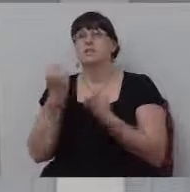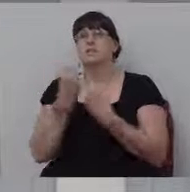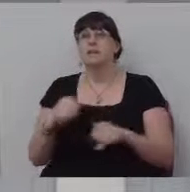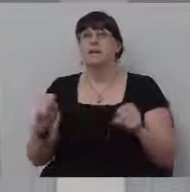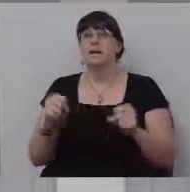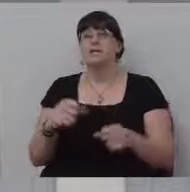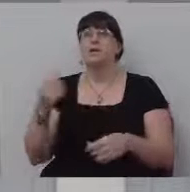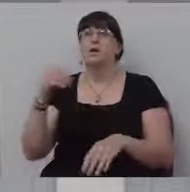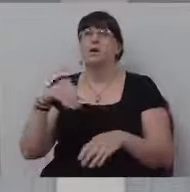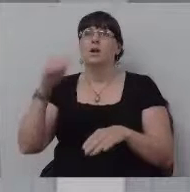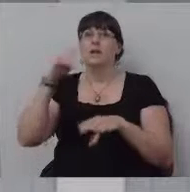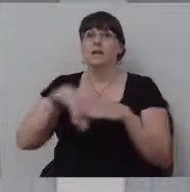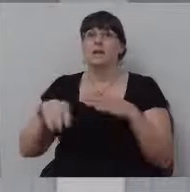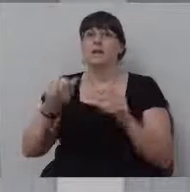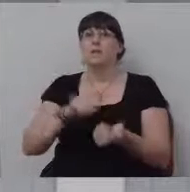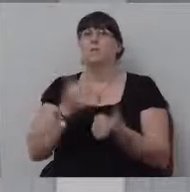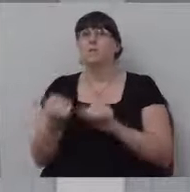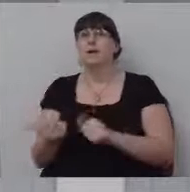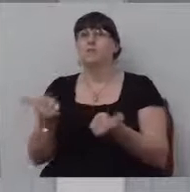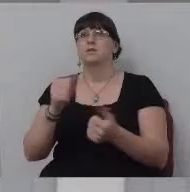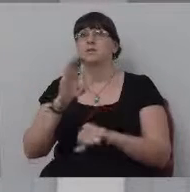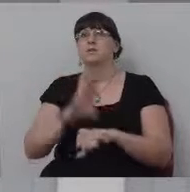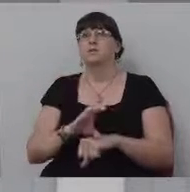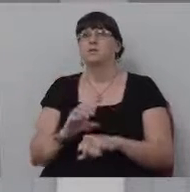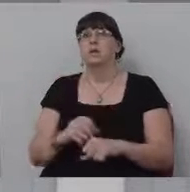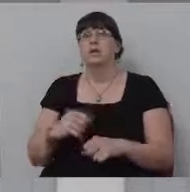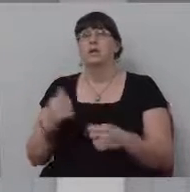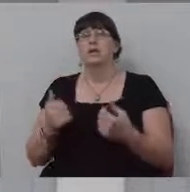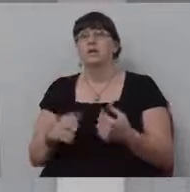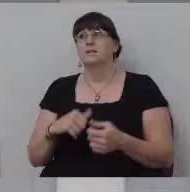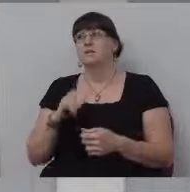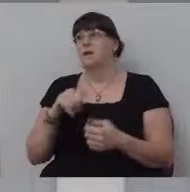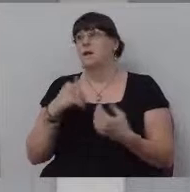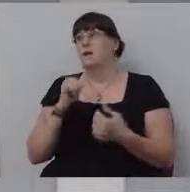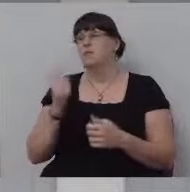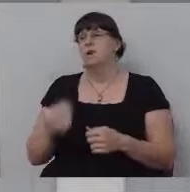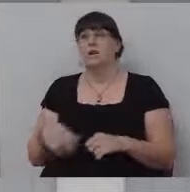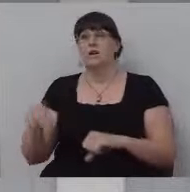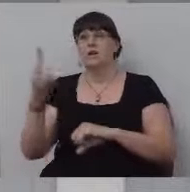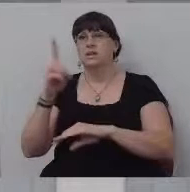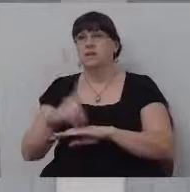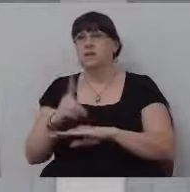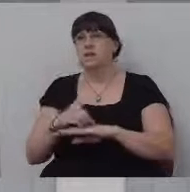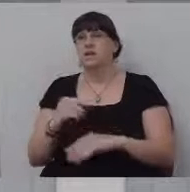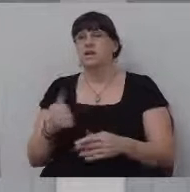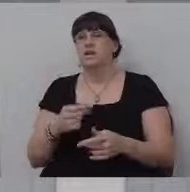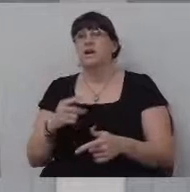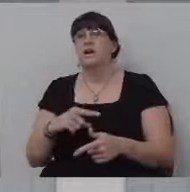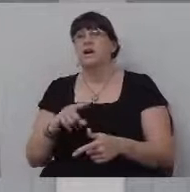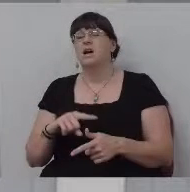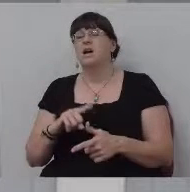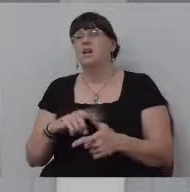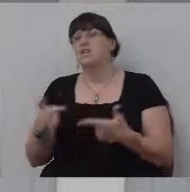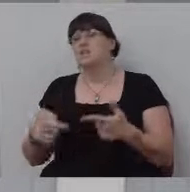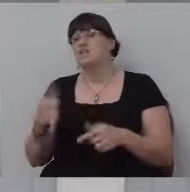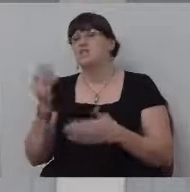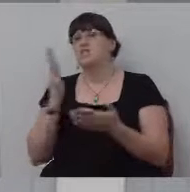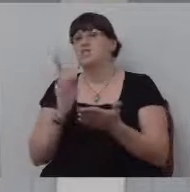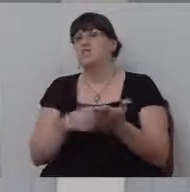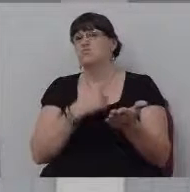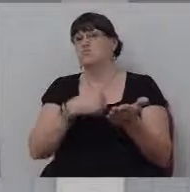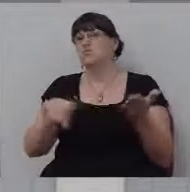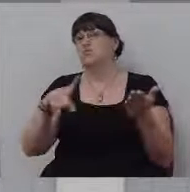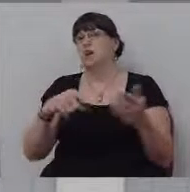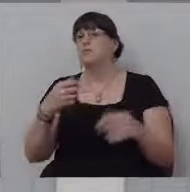church, now, I was just scared to say, I'm not going to date you anymore unless you stop drinking. We can't go to taverns and bars anymore, and so I was afraid to say anything